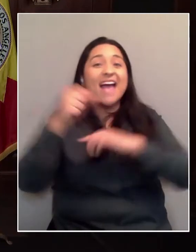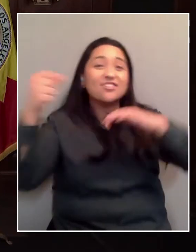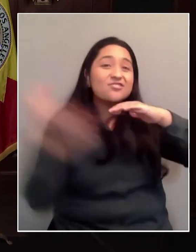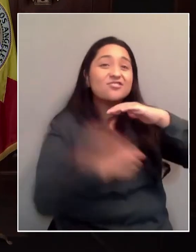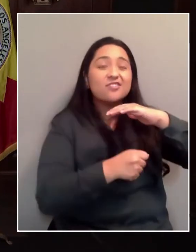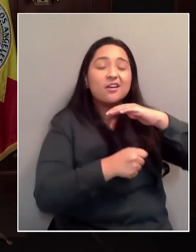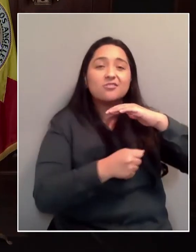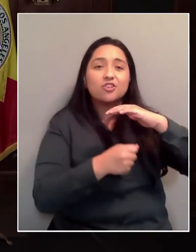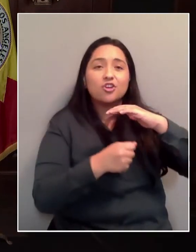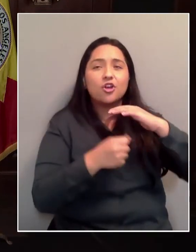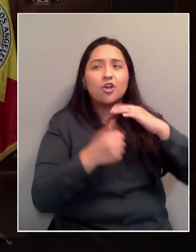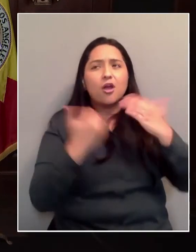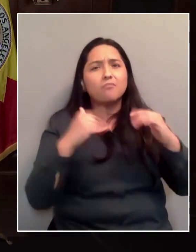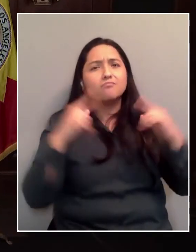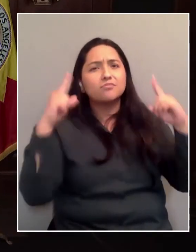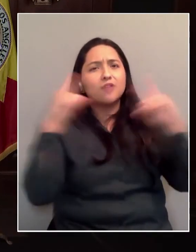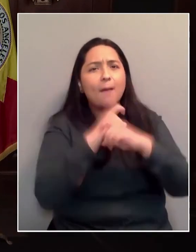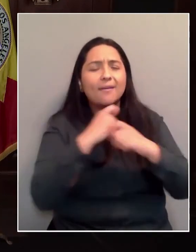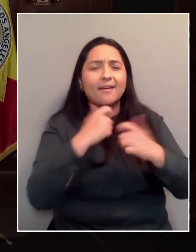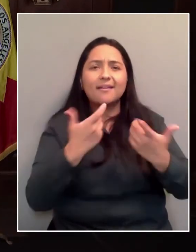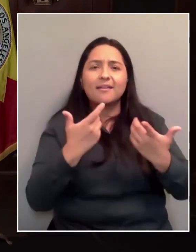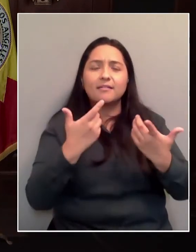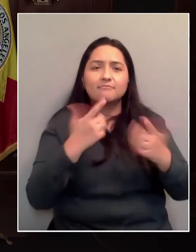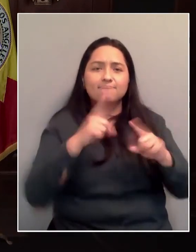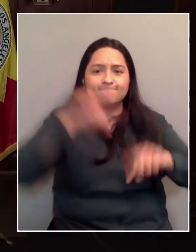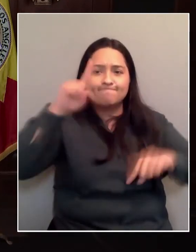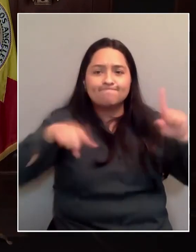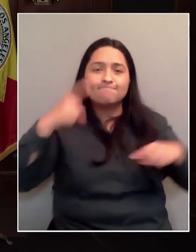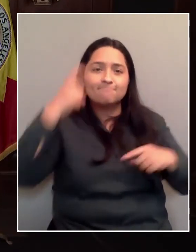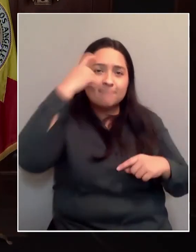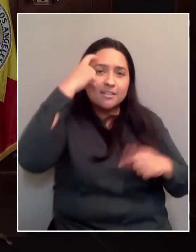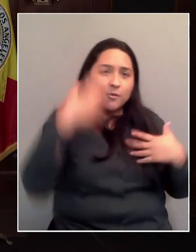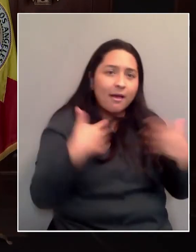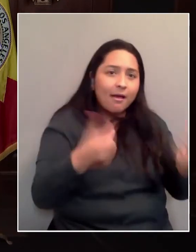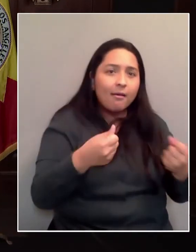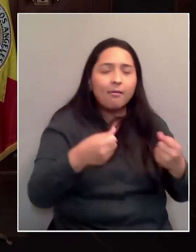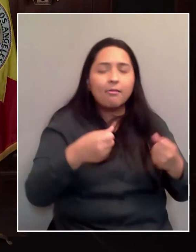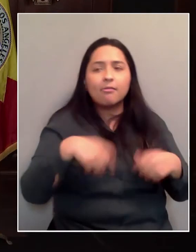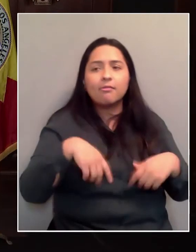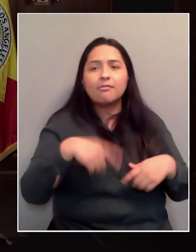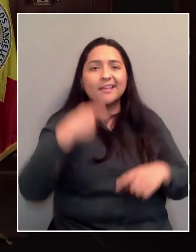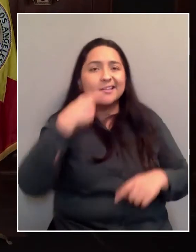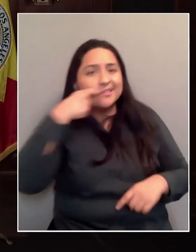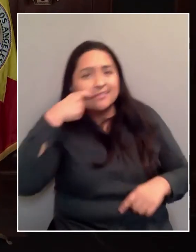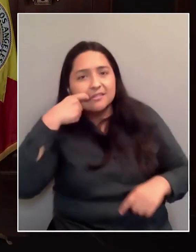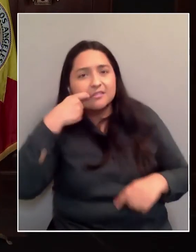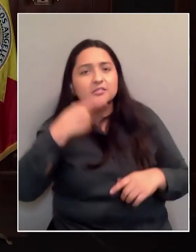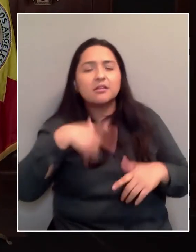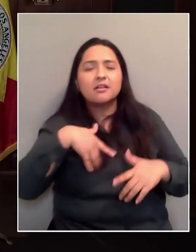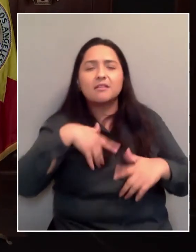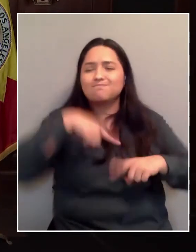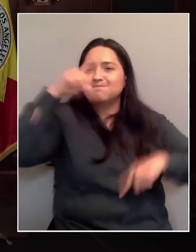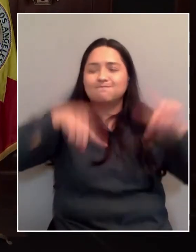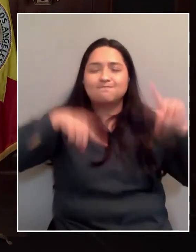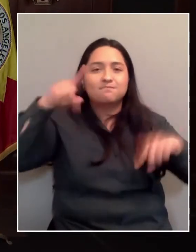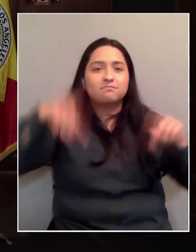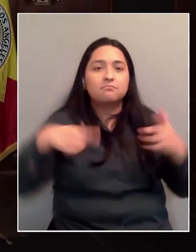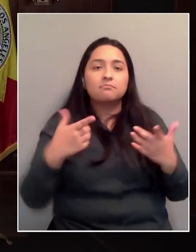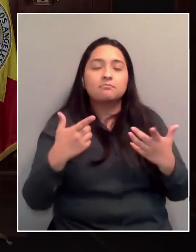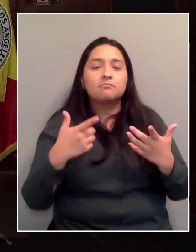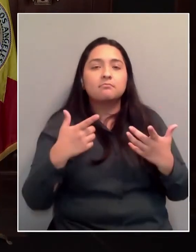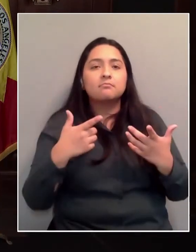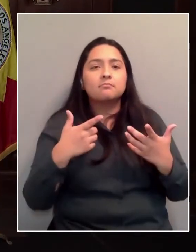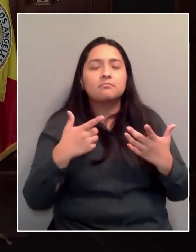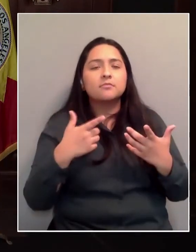lives that deal with mental health issues and sometimes addiction issues that deal with what we have to do that are the barriers in. So